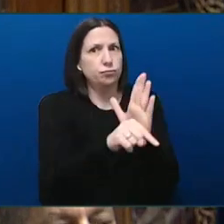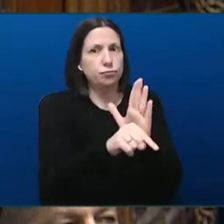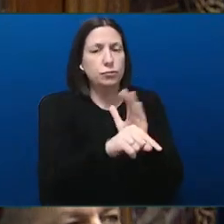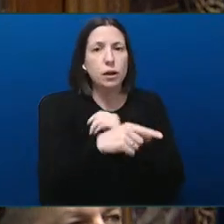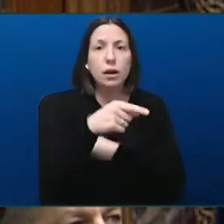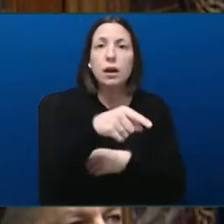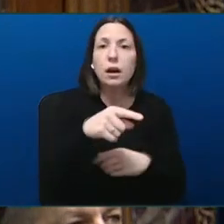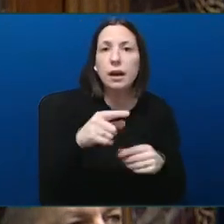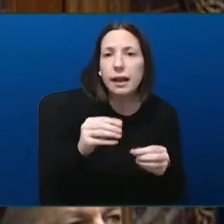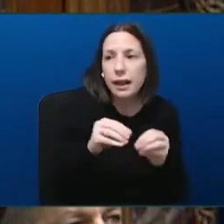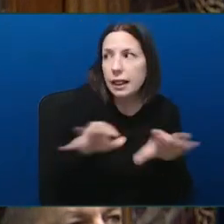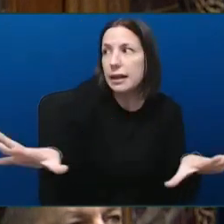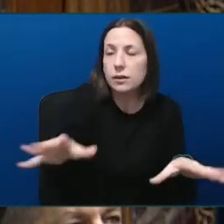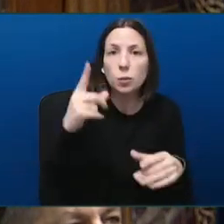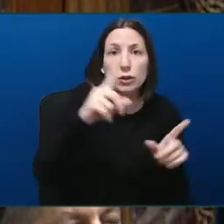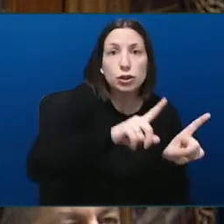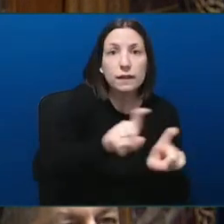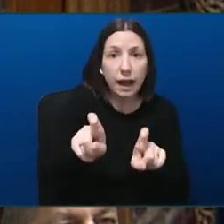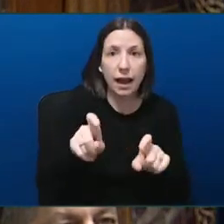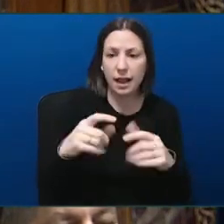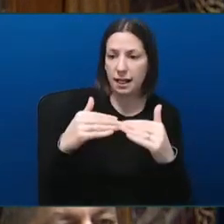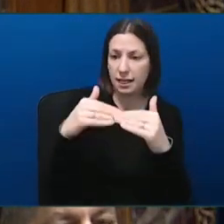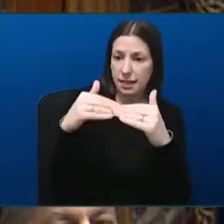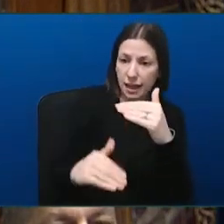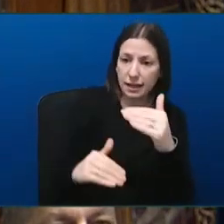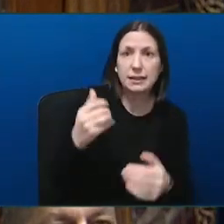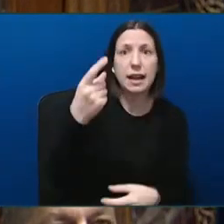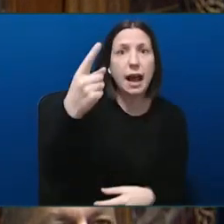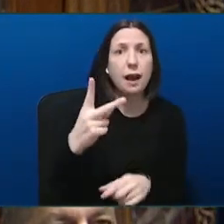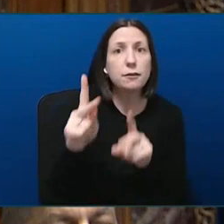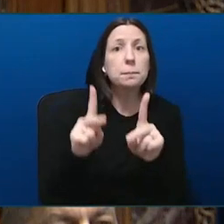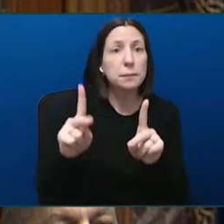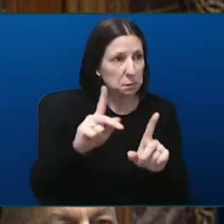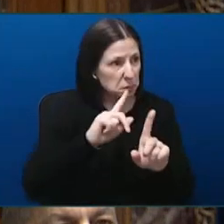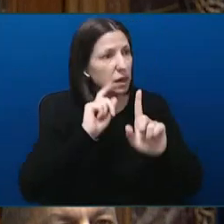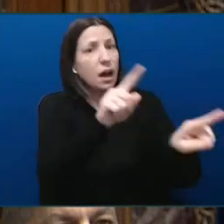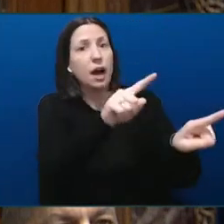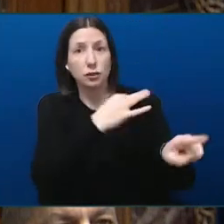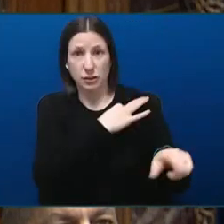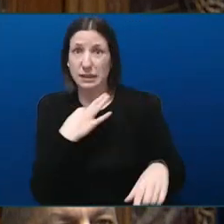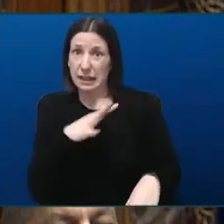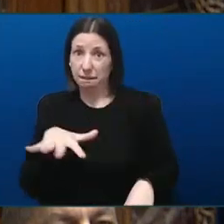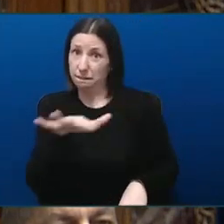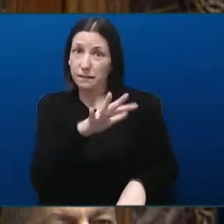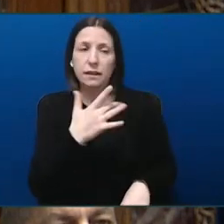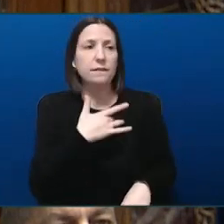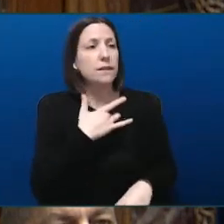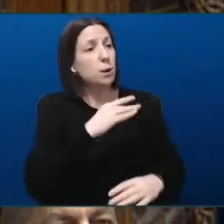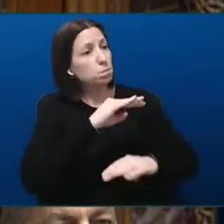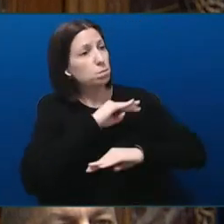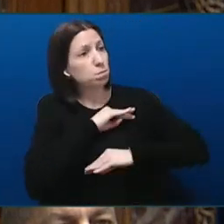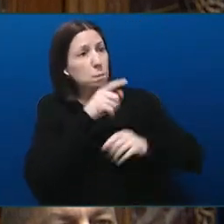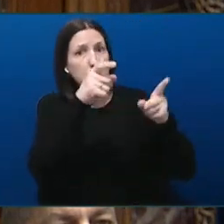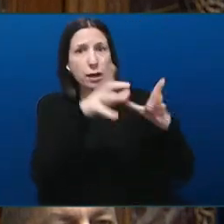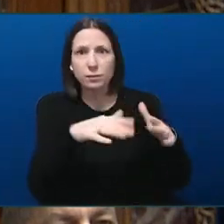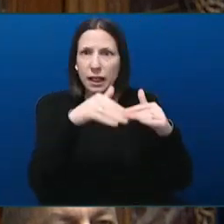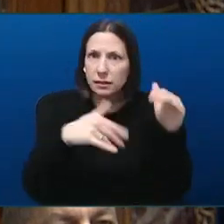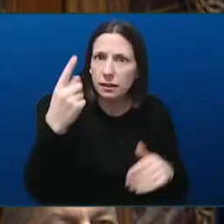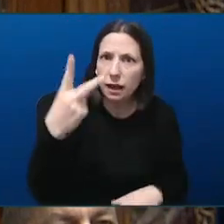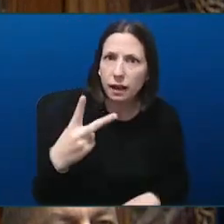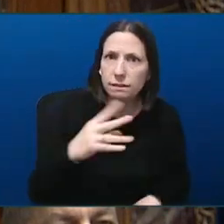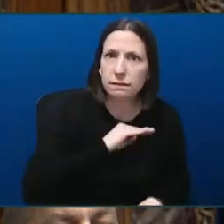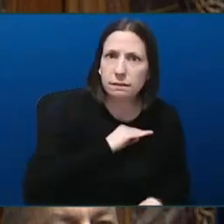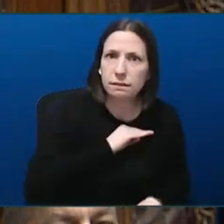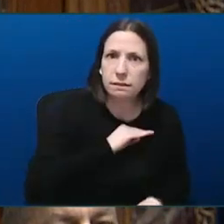less than half felt satisfied with their management. And worst of all, overwhelming perception was that